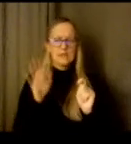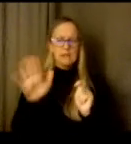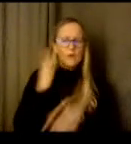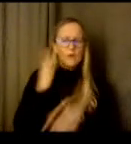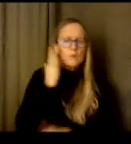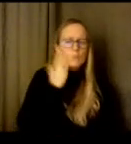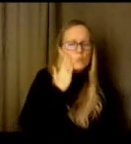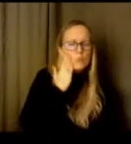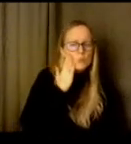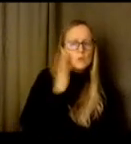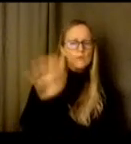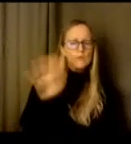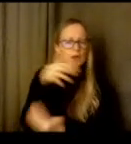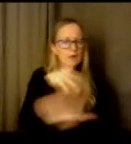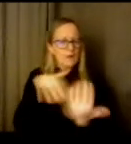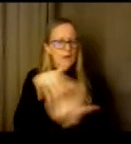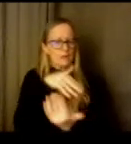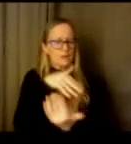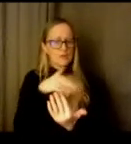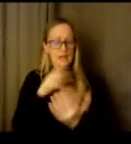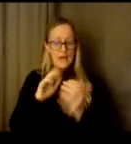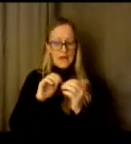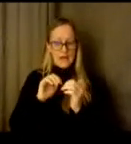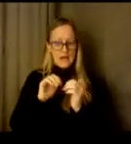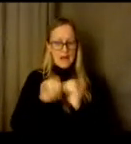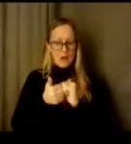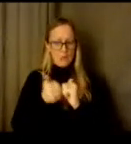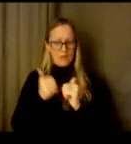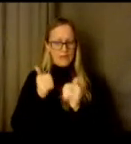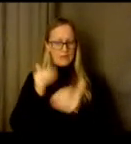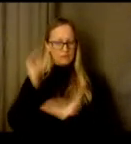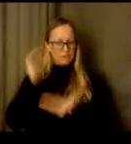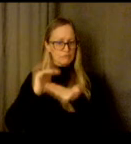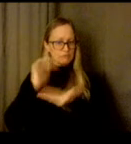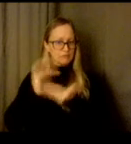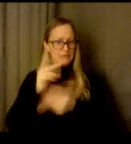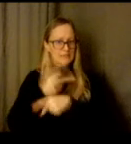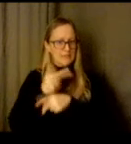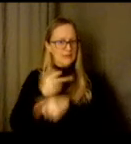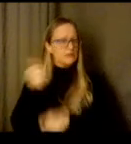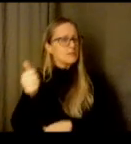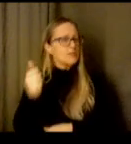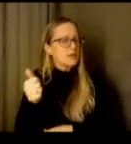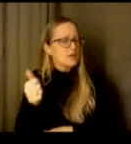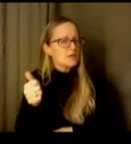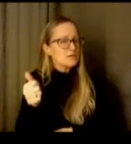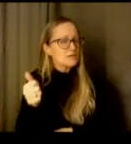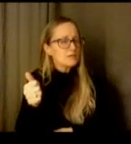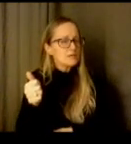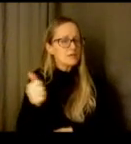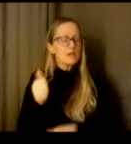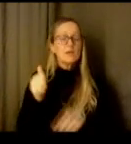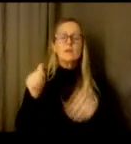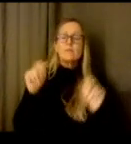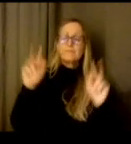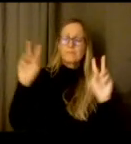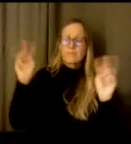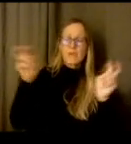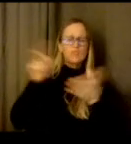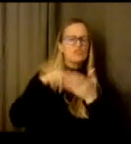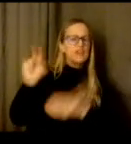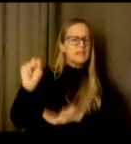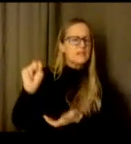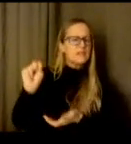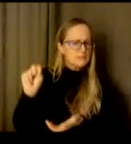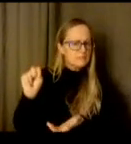interactions in their self-care um i think explicitly checking in with them is a really important time right now how are you